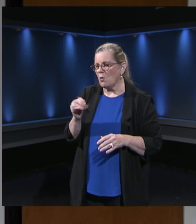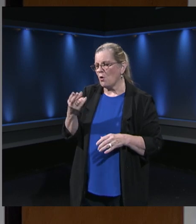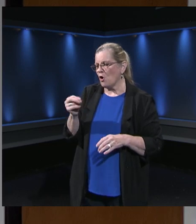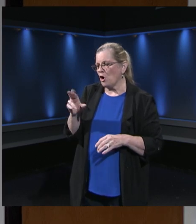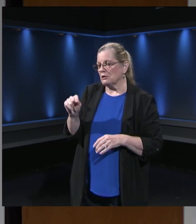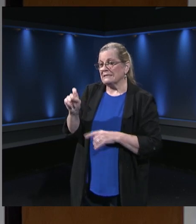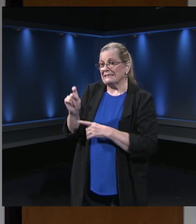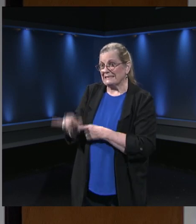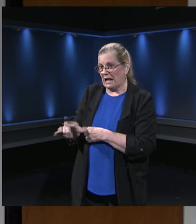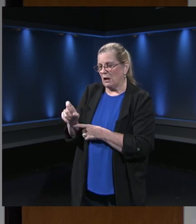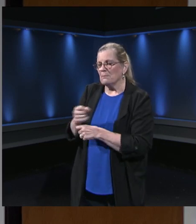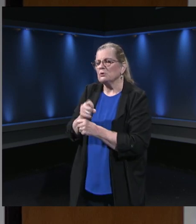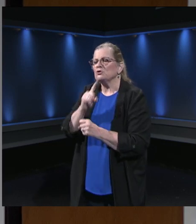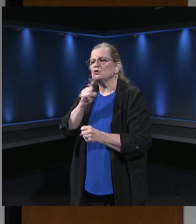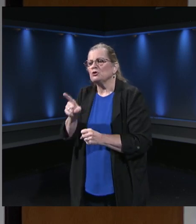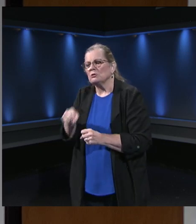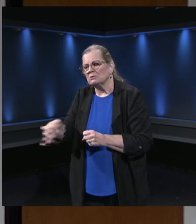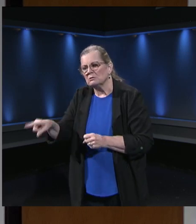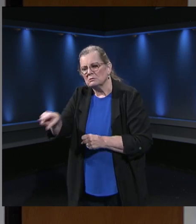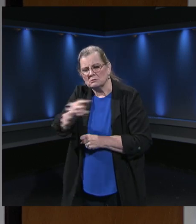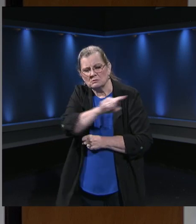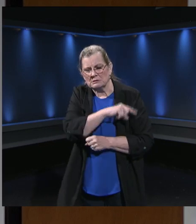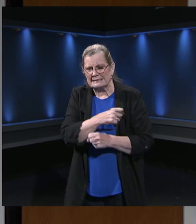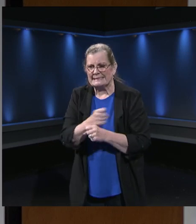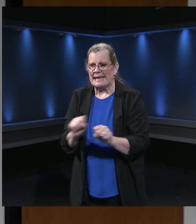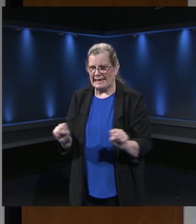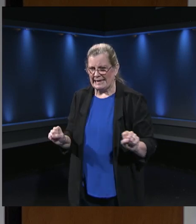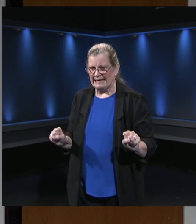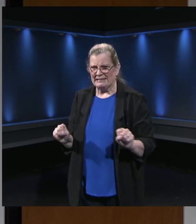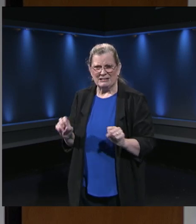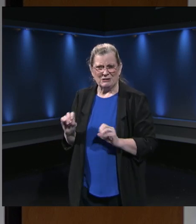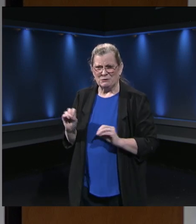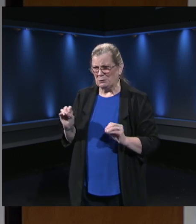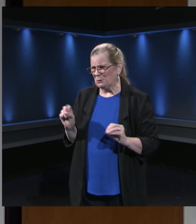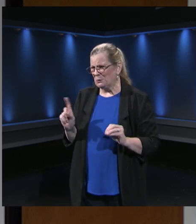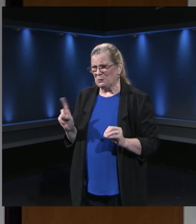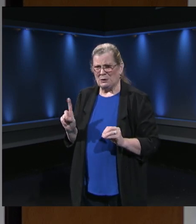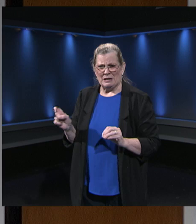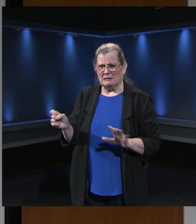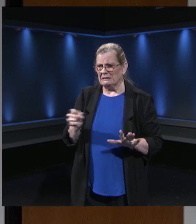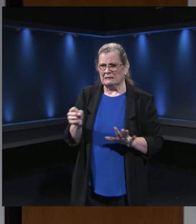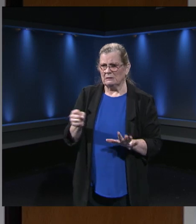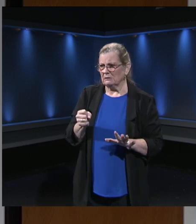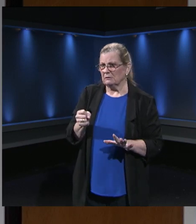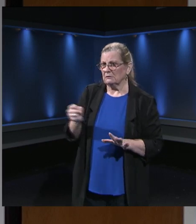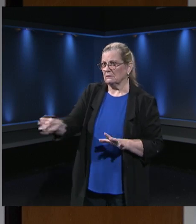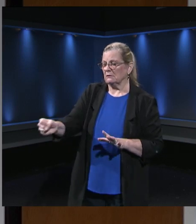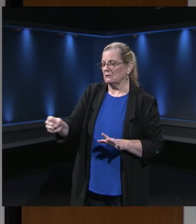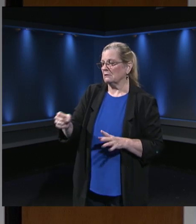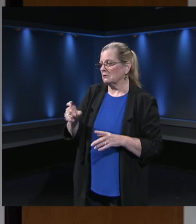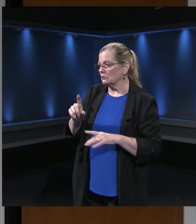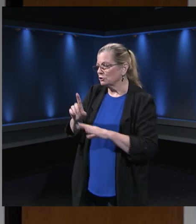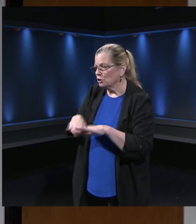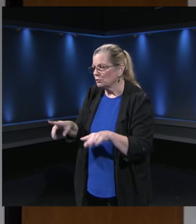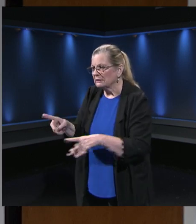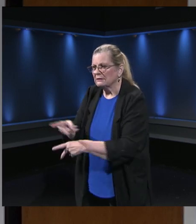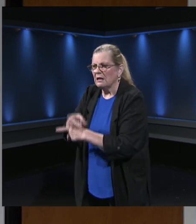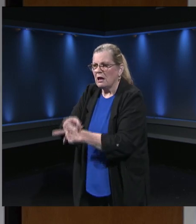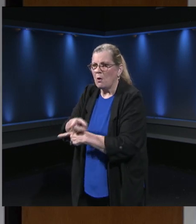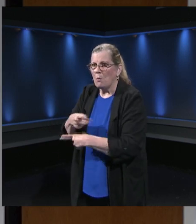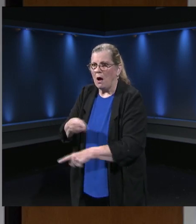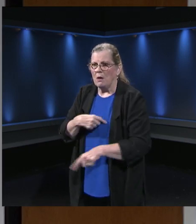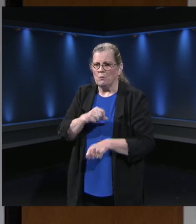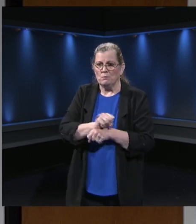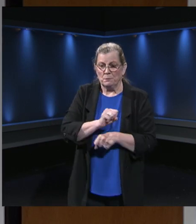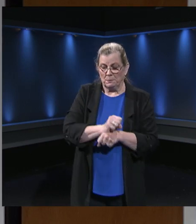And so I do highly recommend if you're still looking for a safe place for your children to go, check out Fairfax County government and look for Supporting